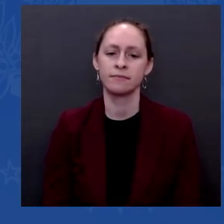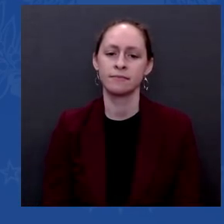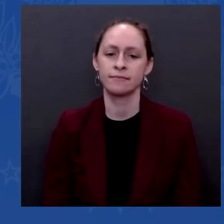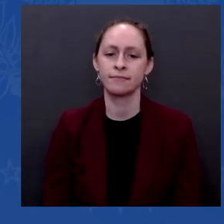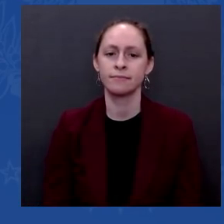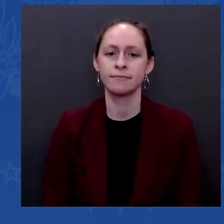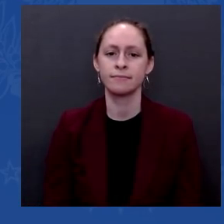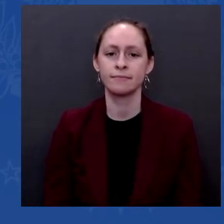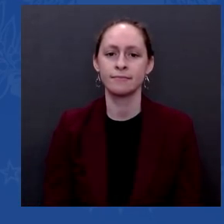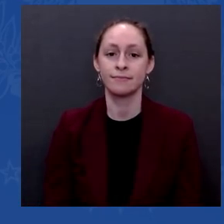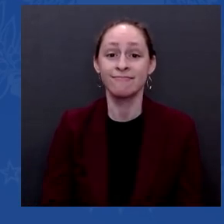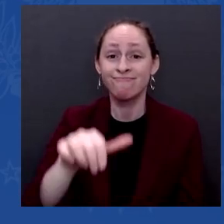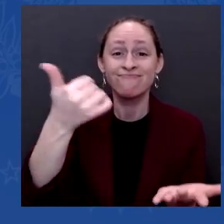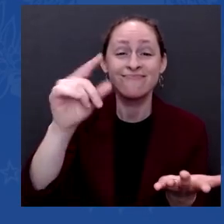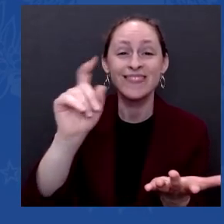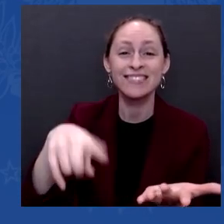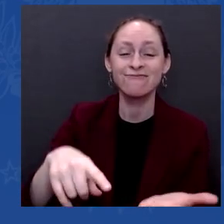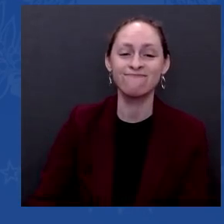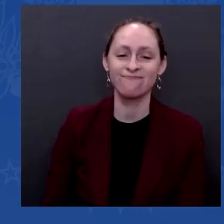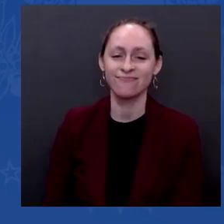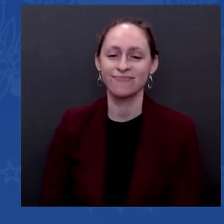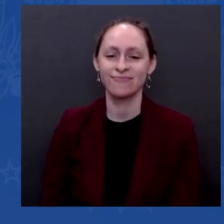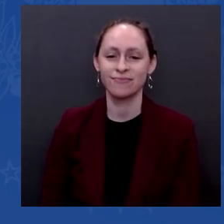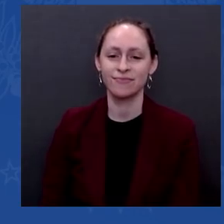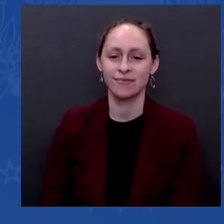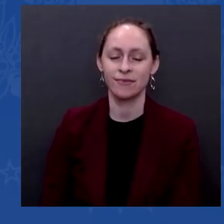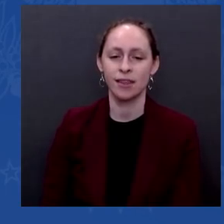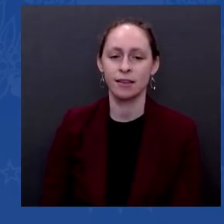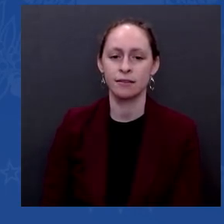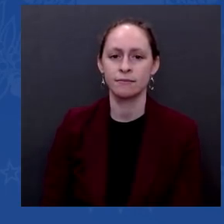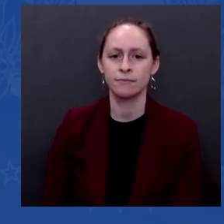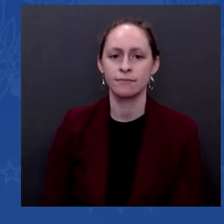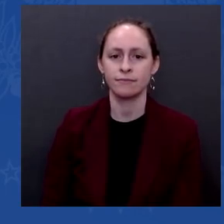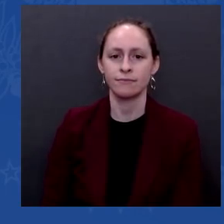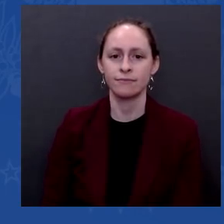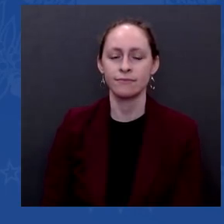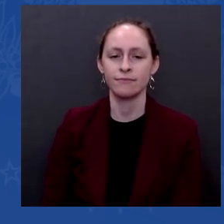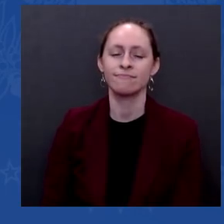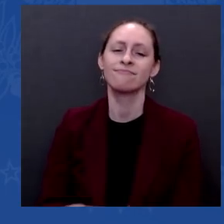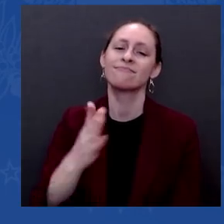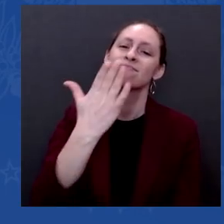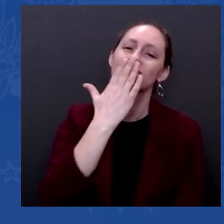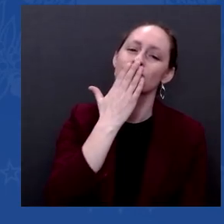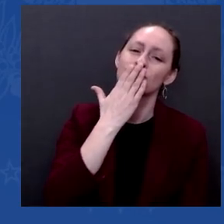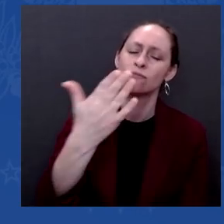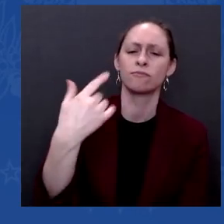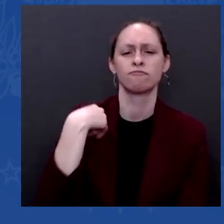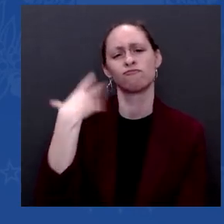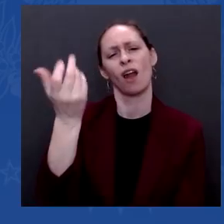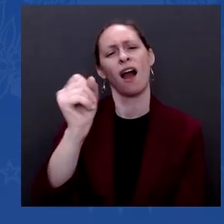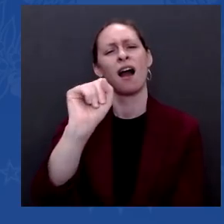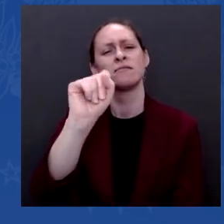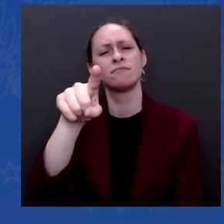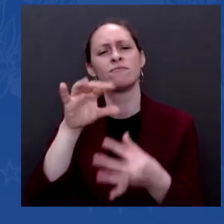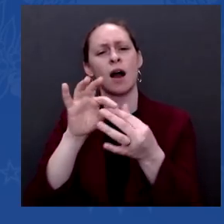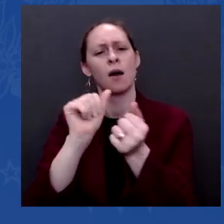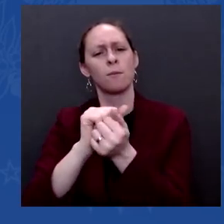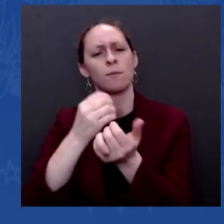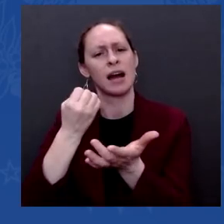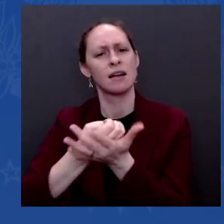Thank you, Mr. President. I wanted to ask you about the economy. As you said earlier, Americans are feeling the squeeze of inflation.